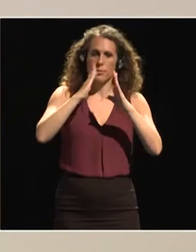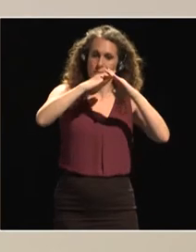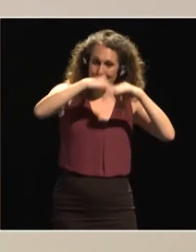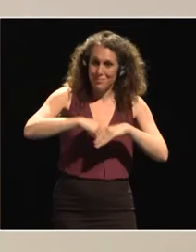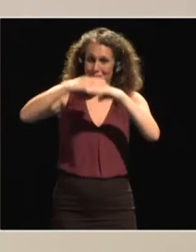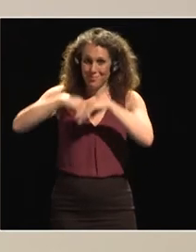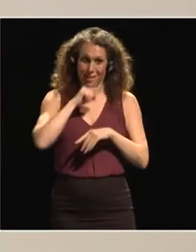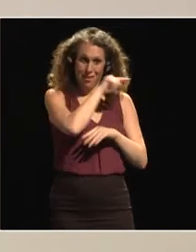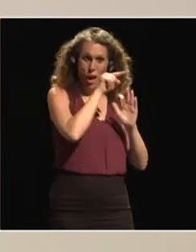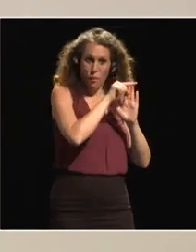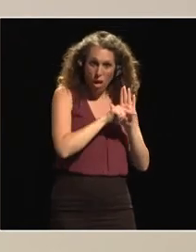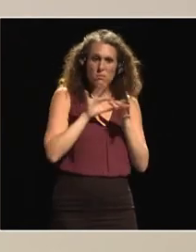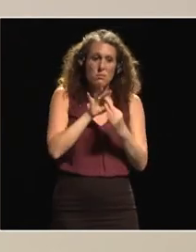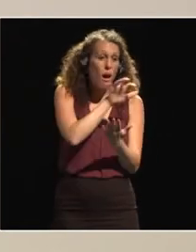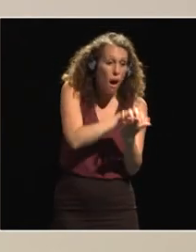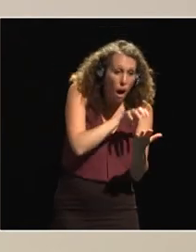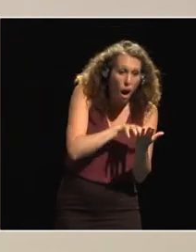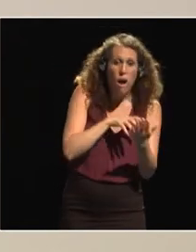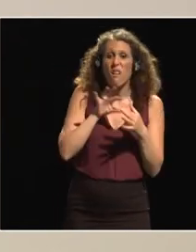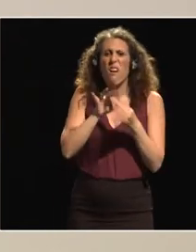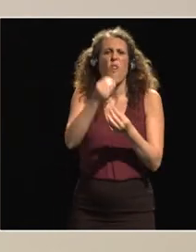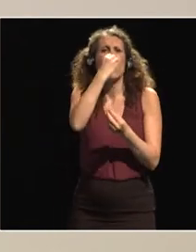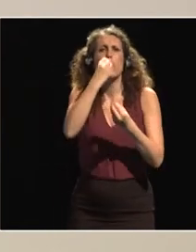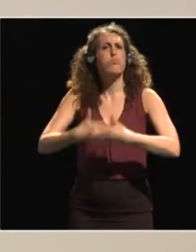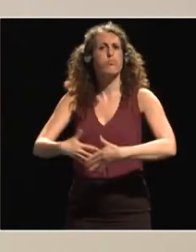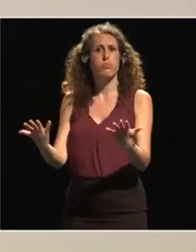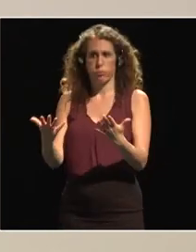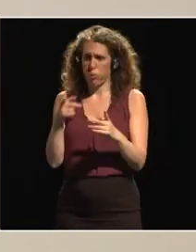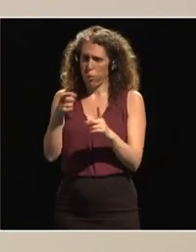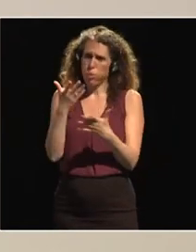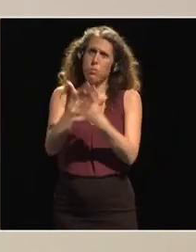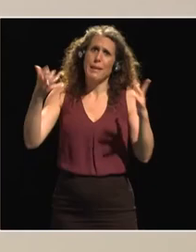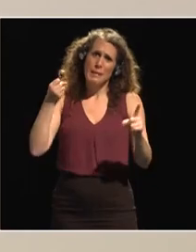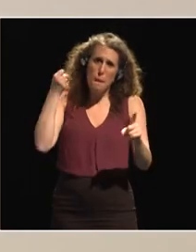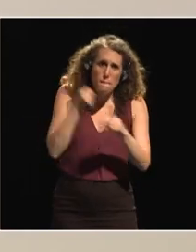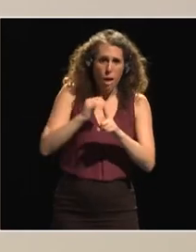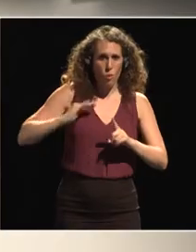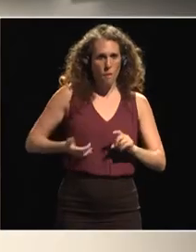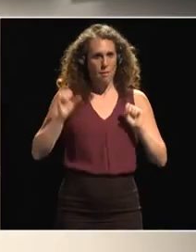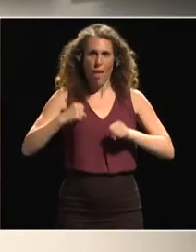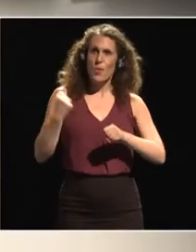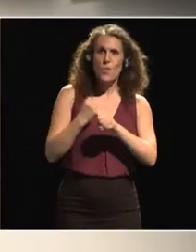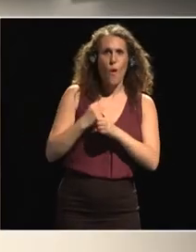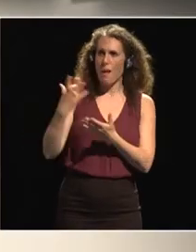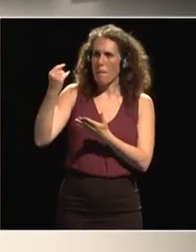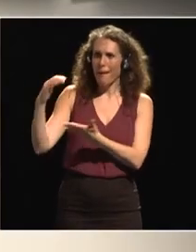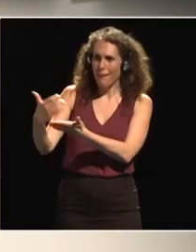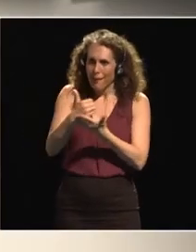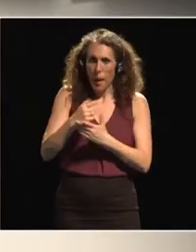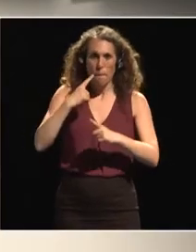and the food industry could have a particularly major impact on women's economics activity and on food security